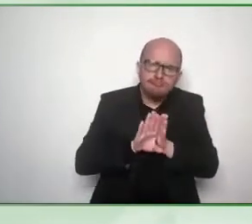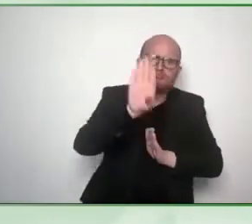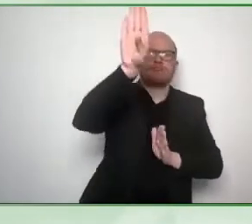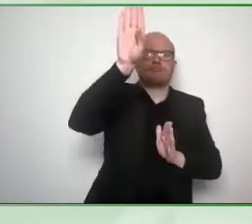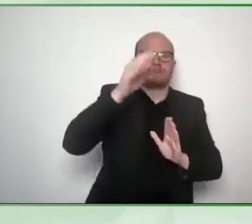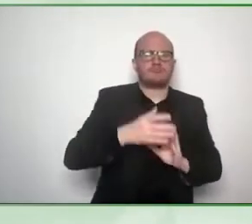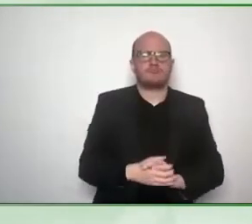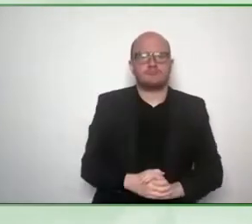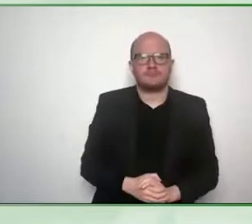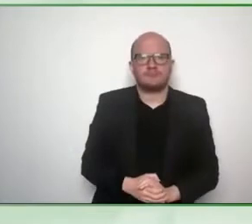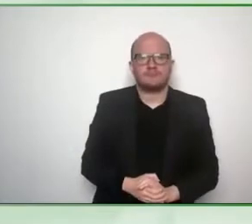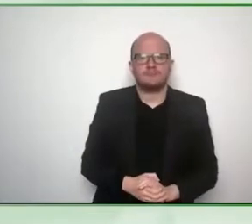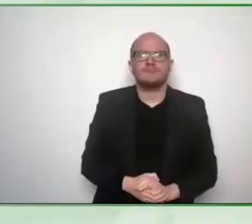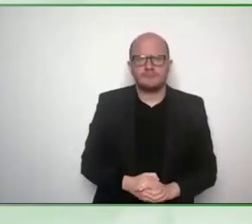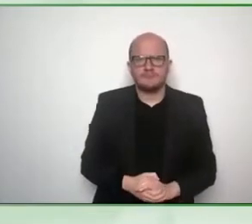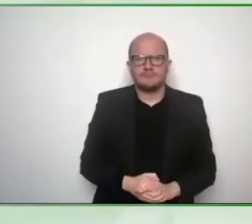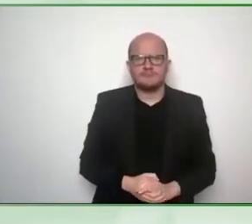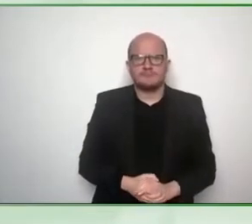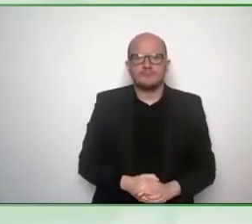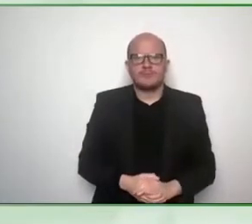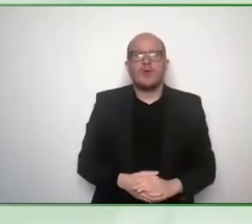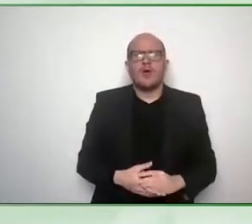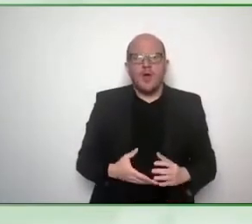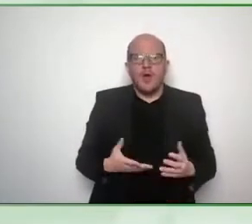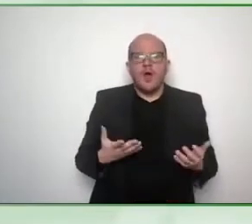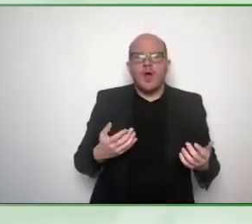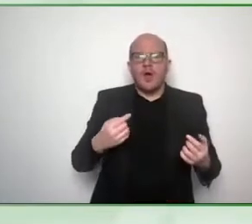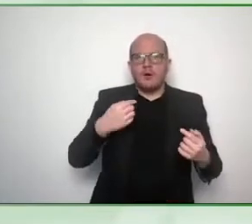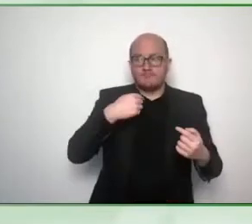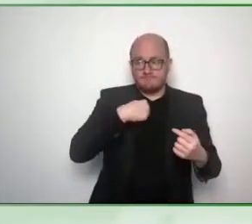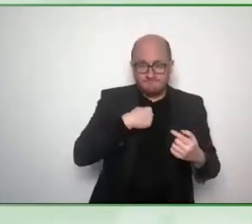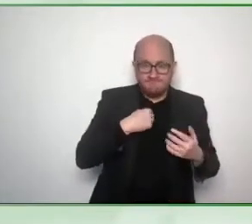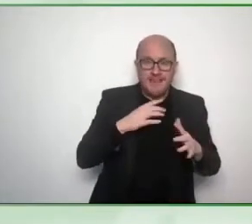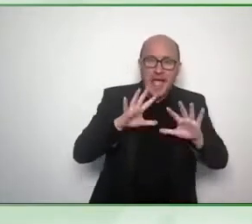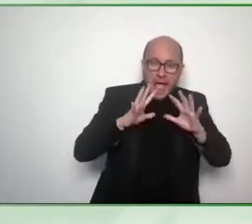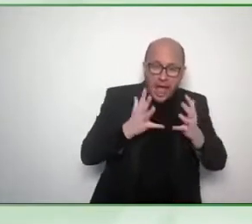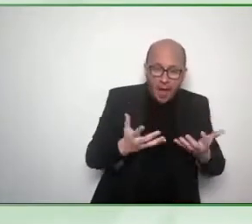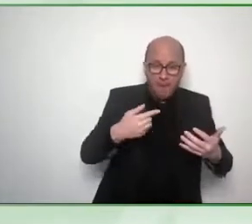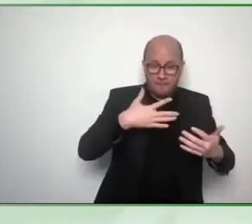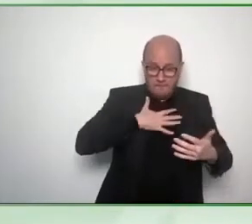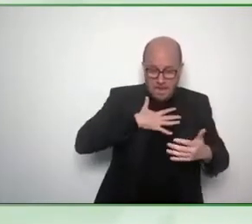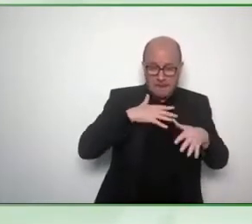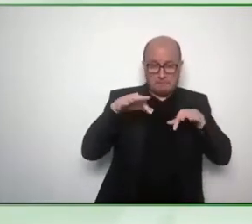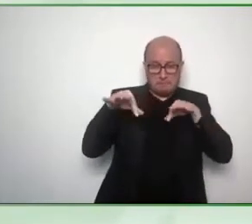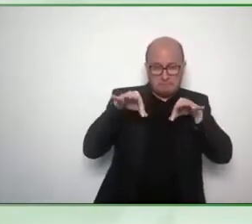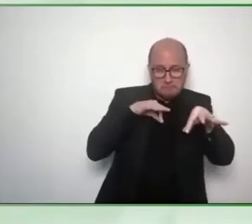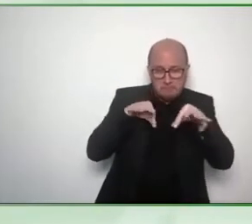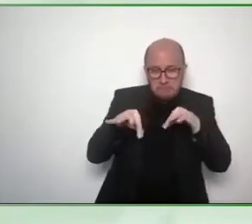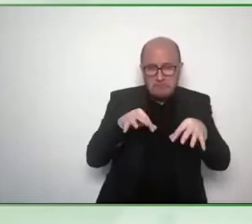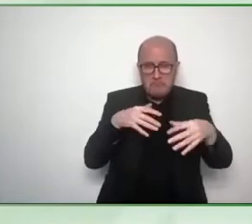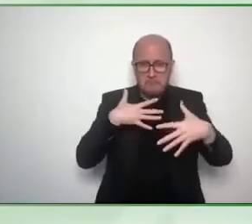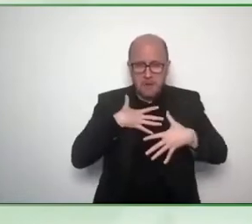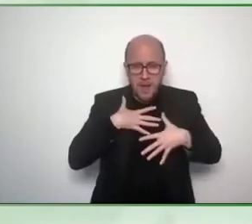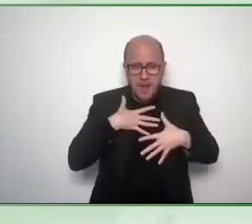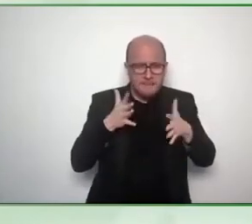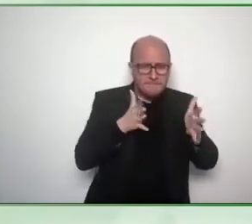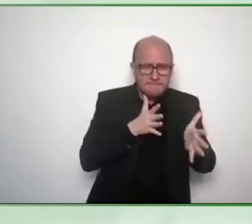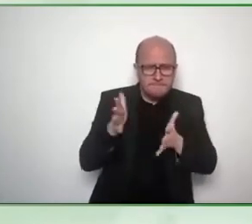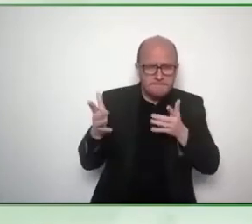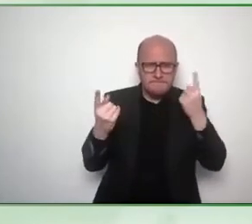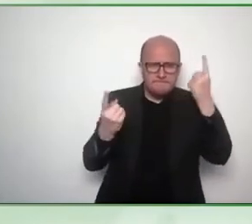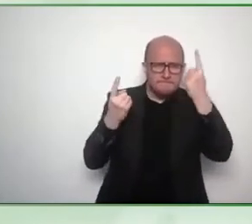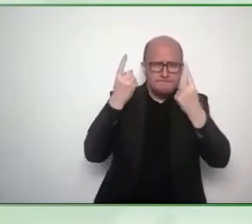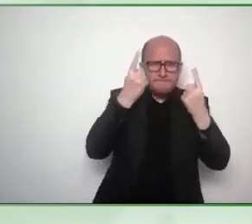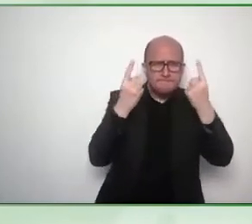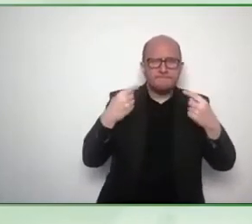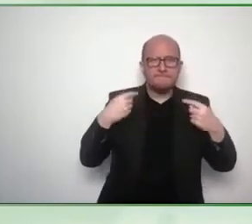identify mentor work with collaborate with people who have a radically different experience than I do and that's